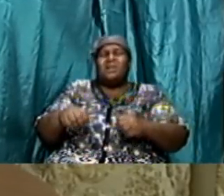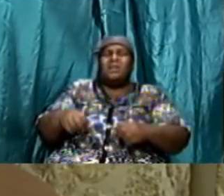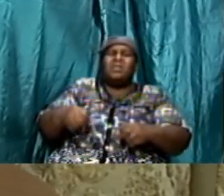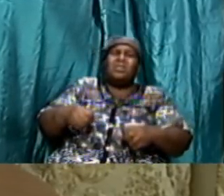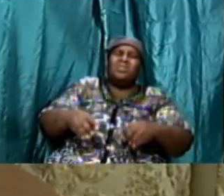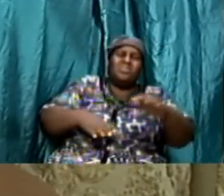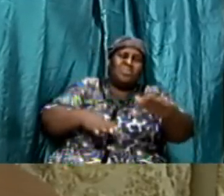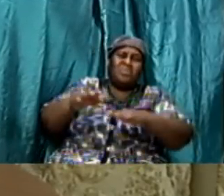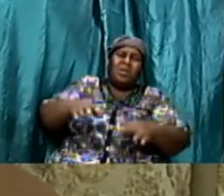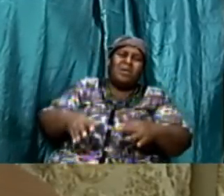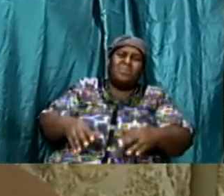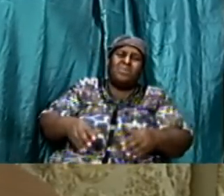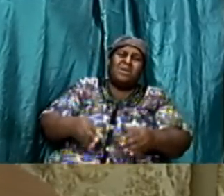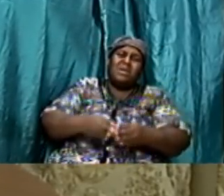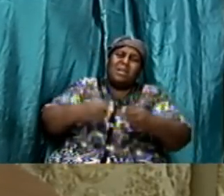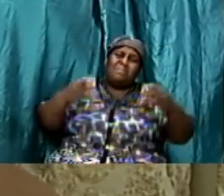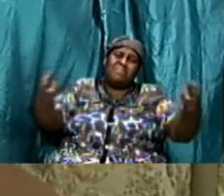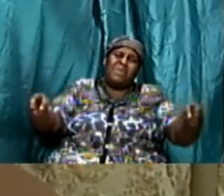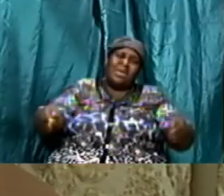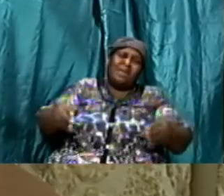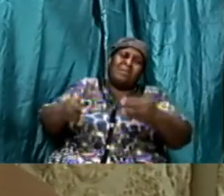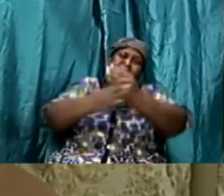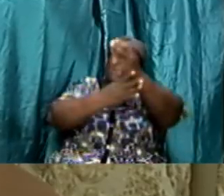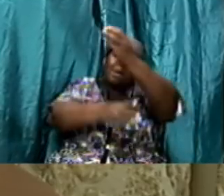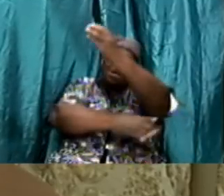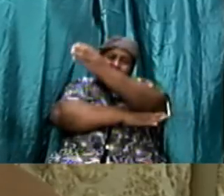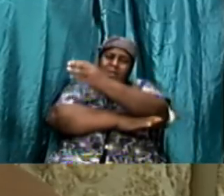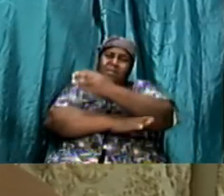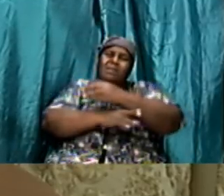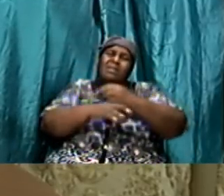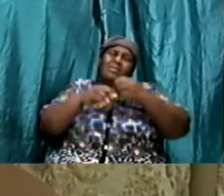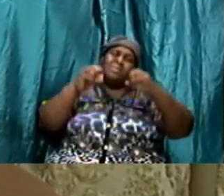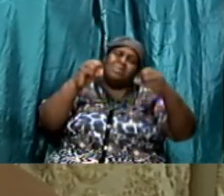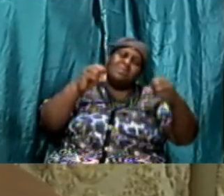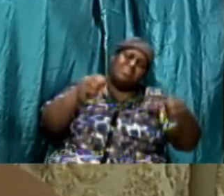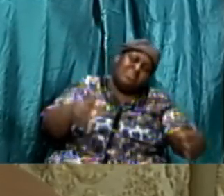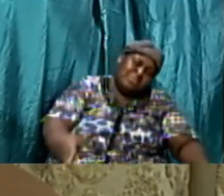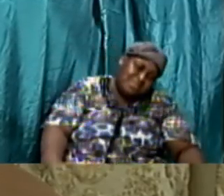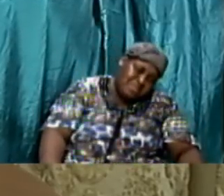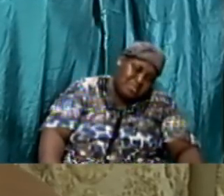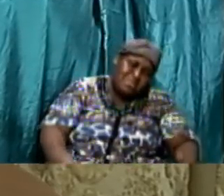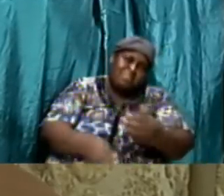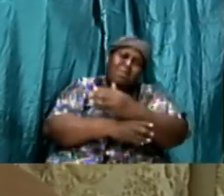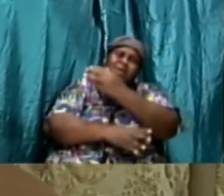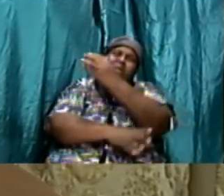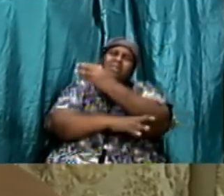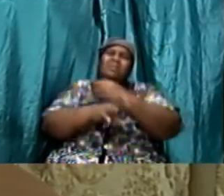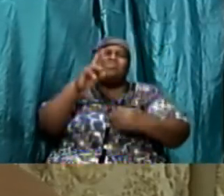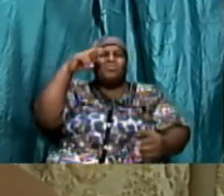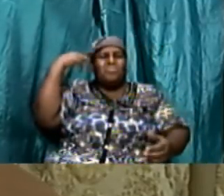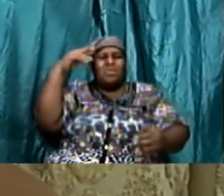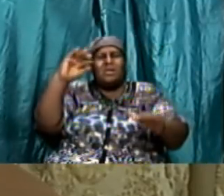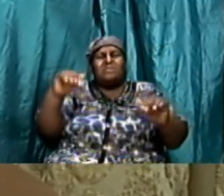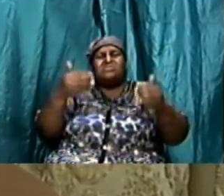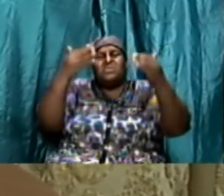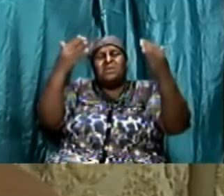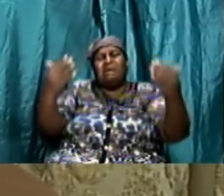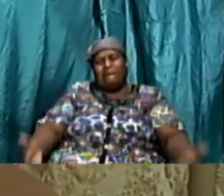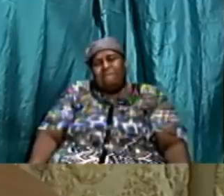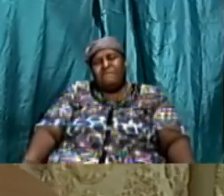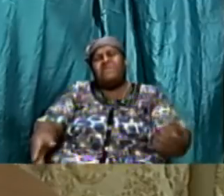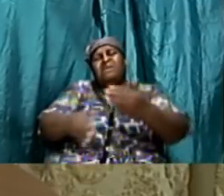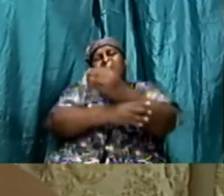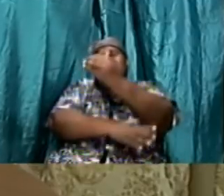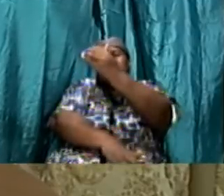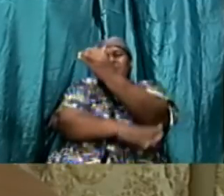bag full of stuff it's when you put down the bag sometimes you realize how heavy the bag was because for some strange reason your body does